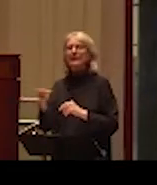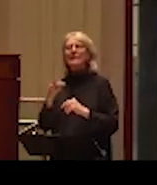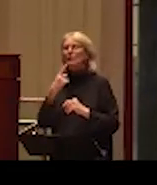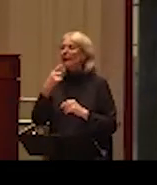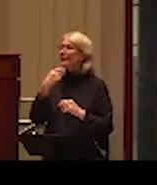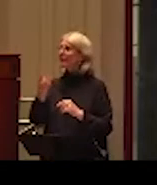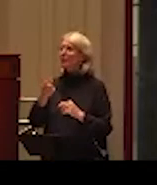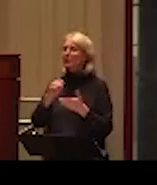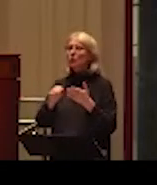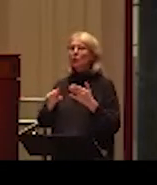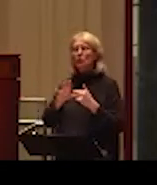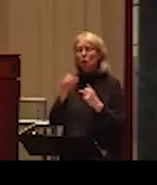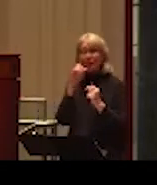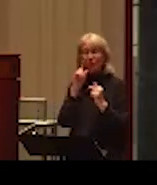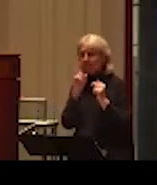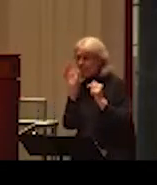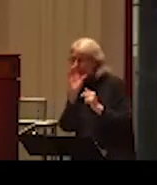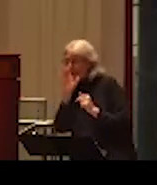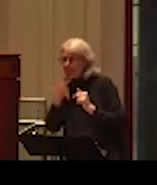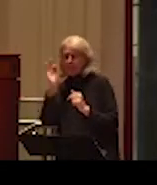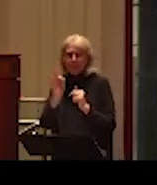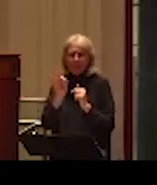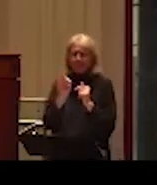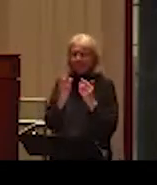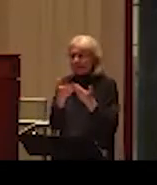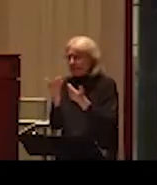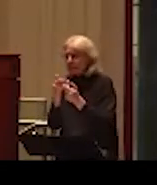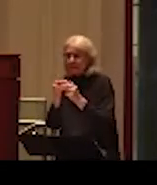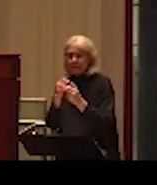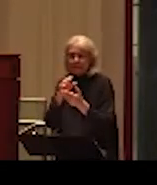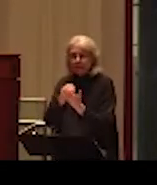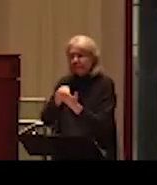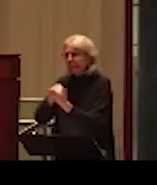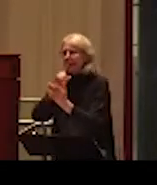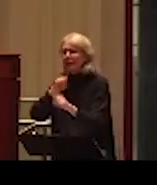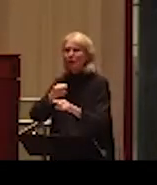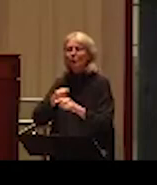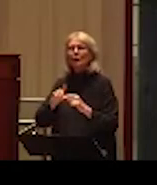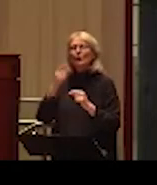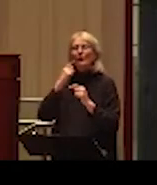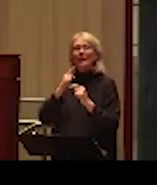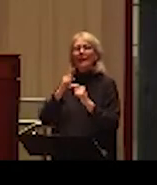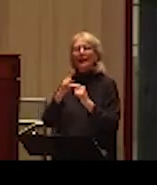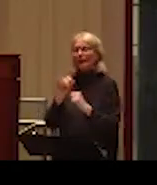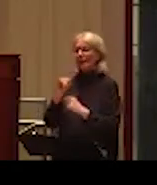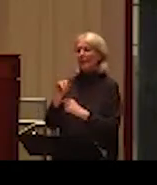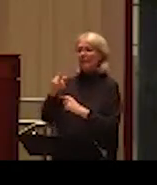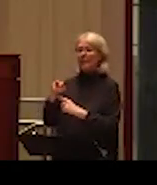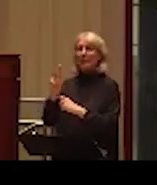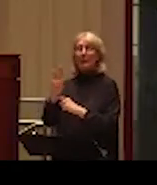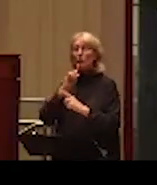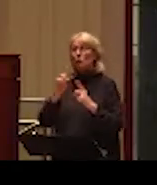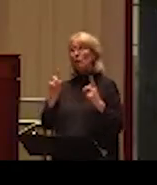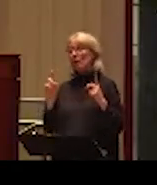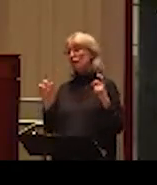simple answers, we actually have to think about intimate partner violence in a nuanced way. It's a very complex